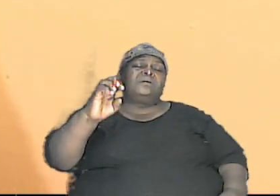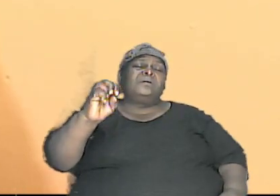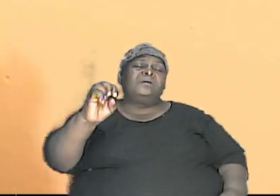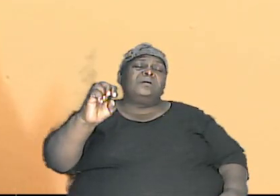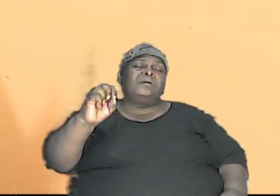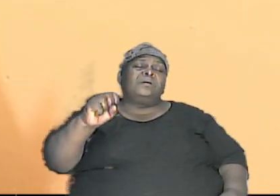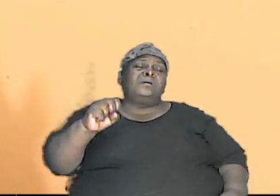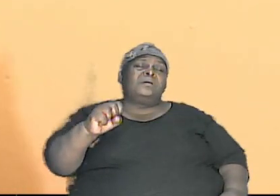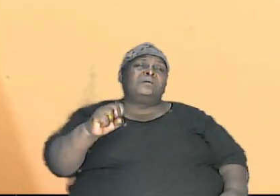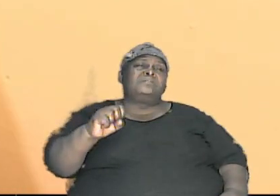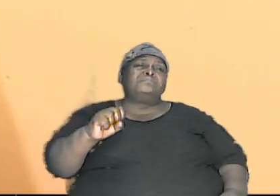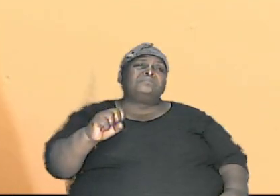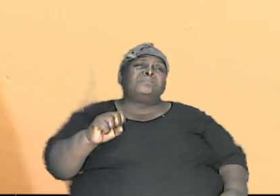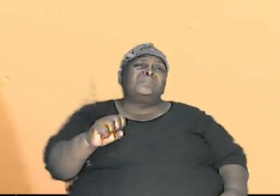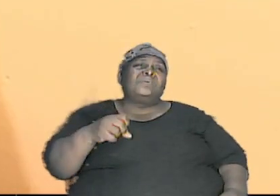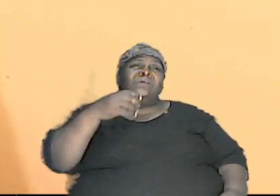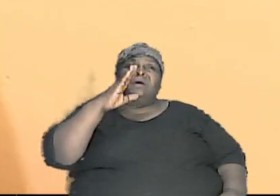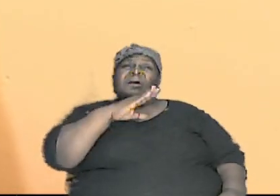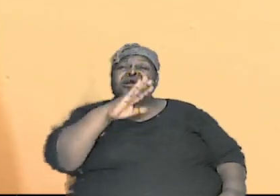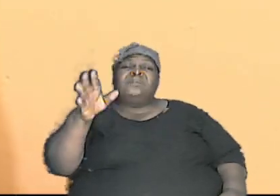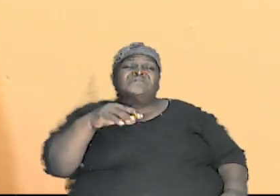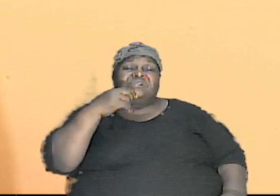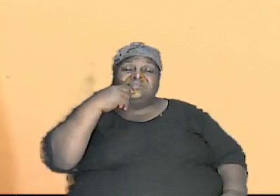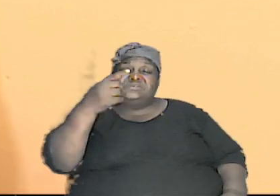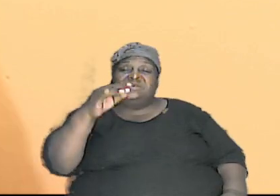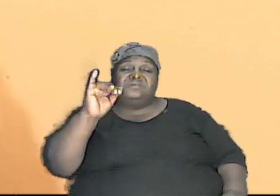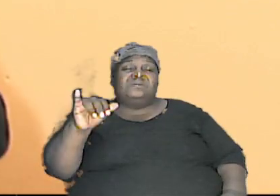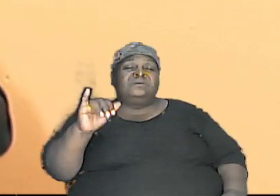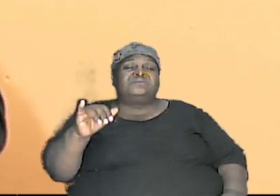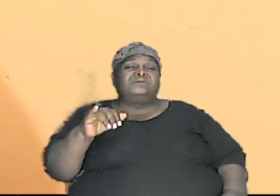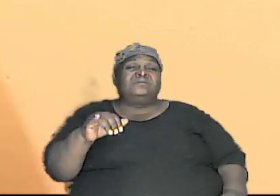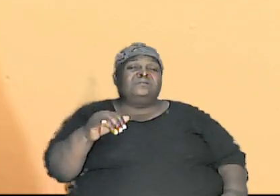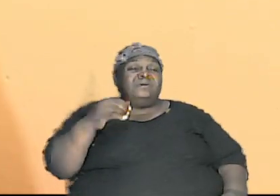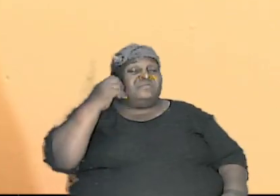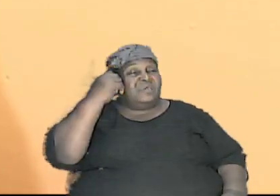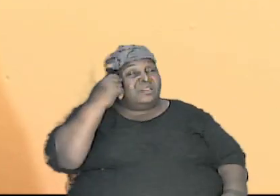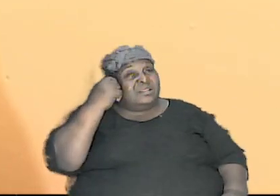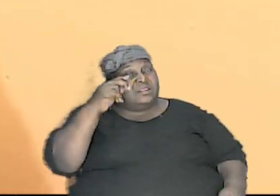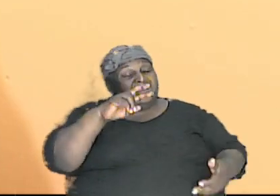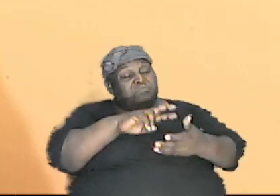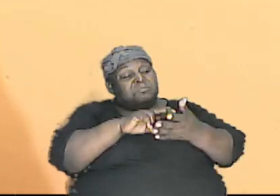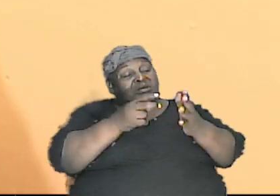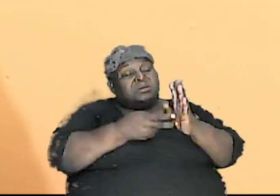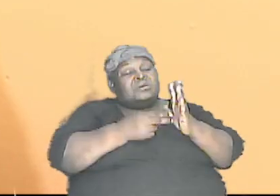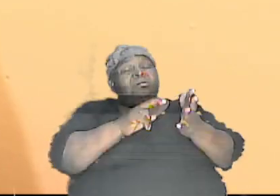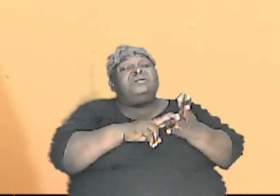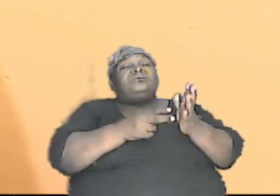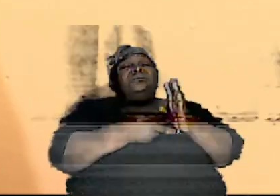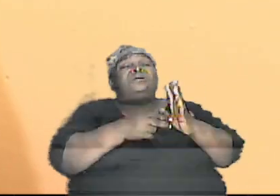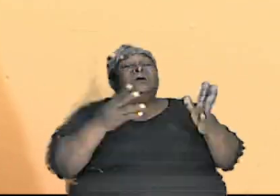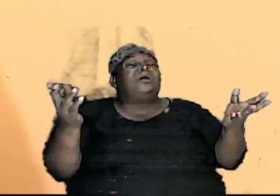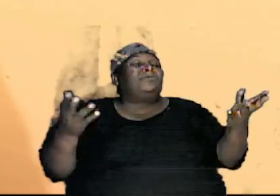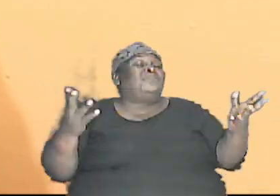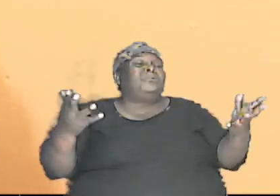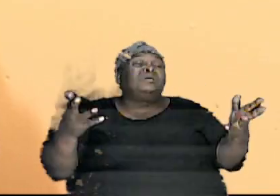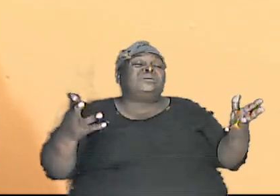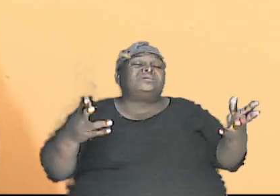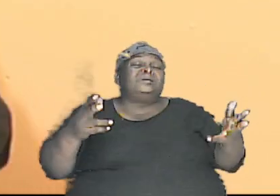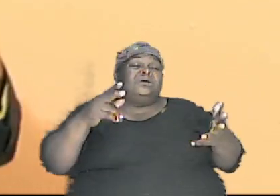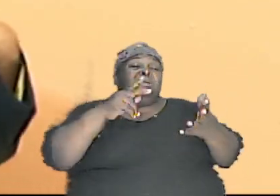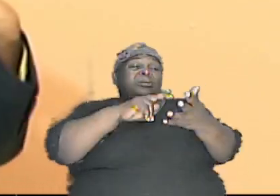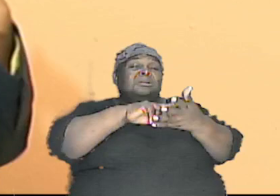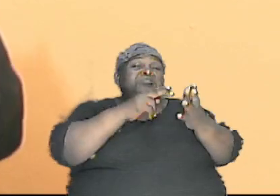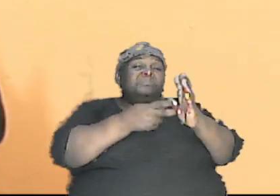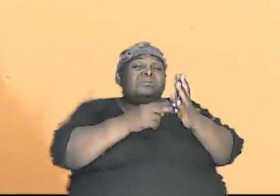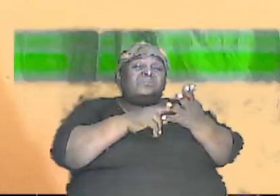it's the same thing you know we have to understand and if we don't understand the meaning of the terms and what they represent